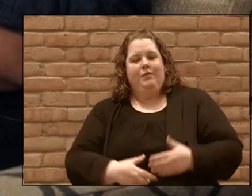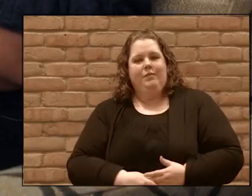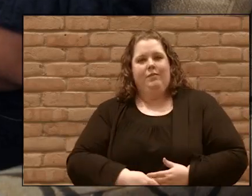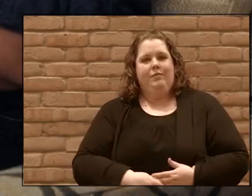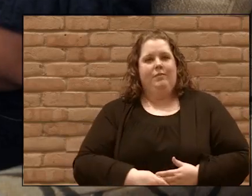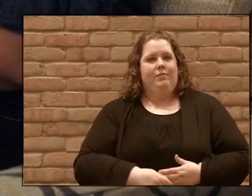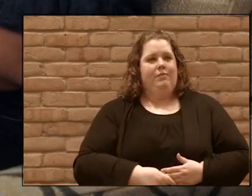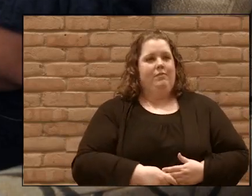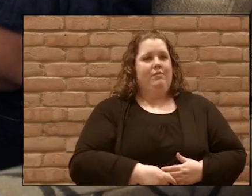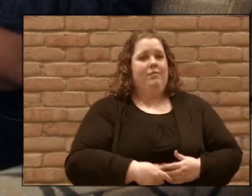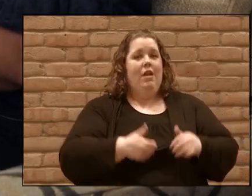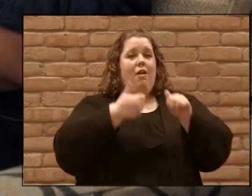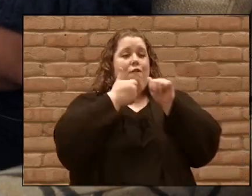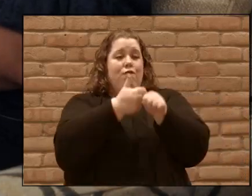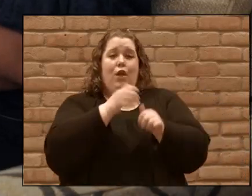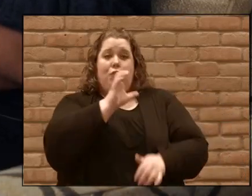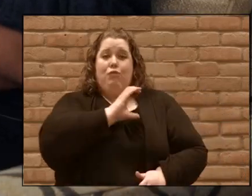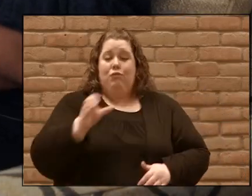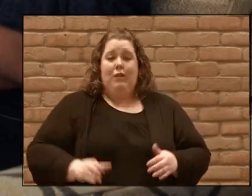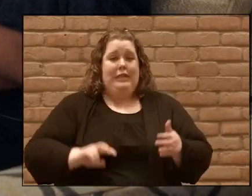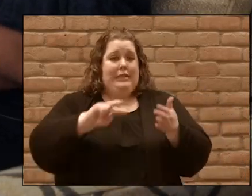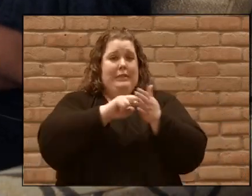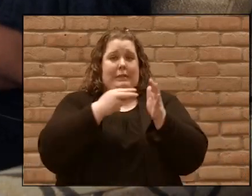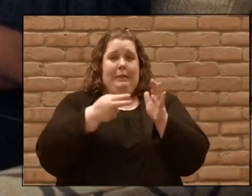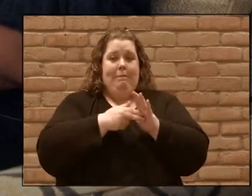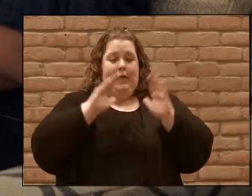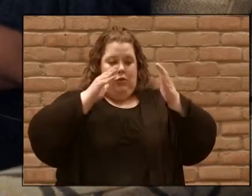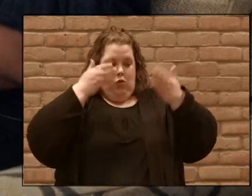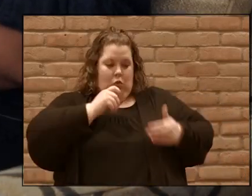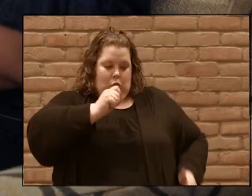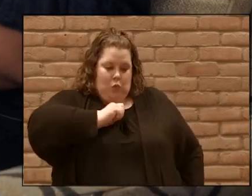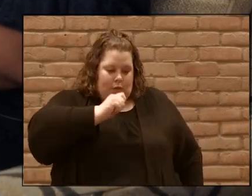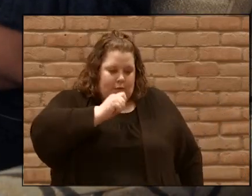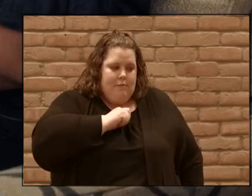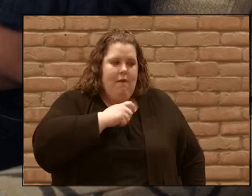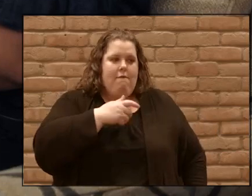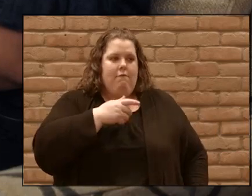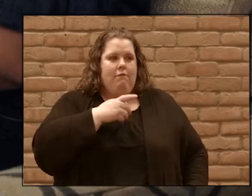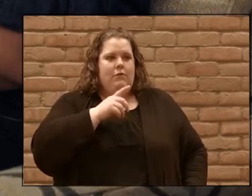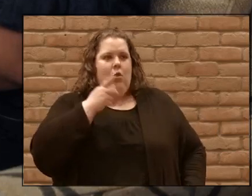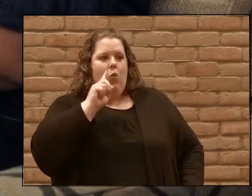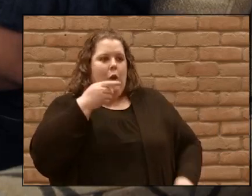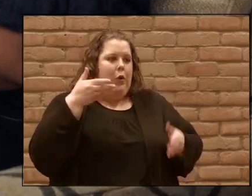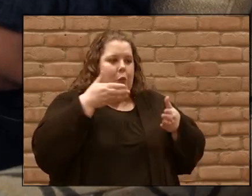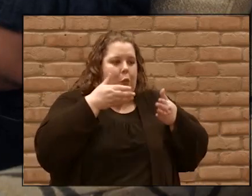look to yourself for for where you're going